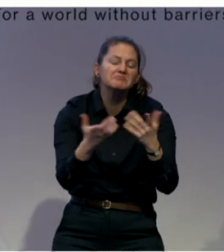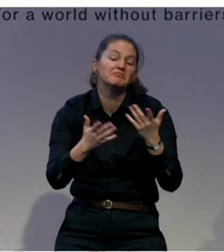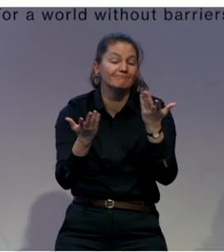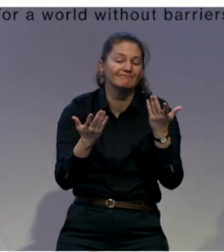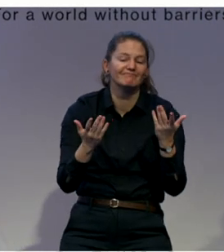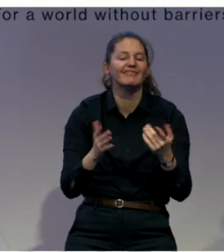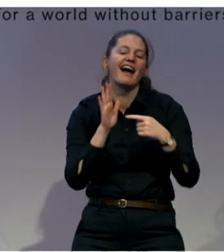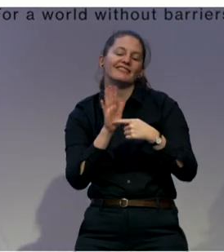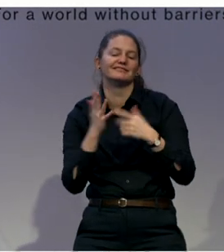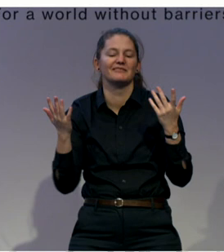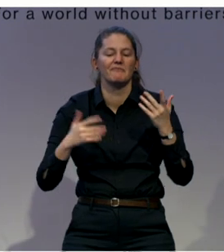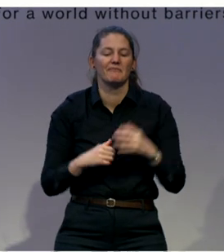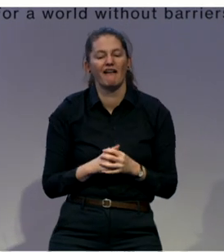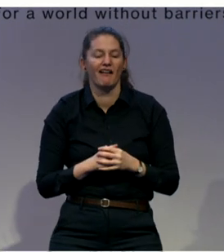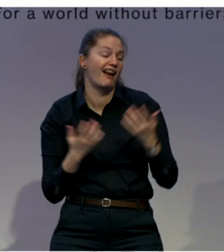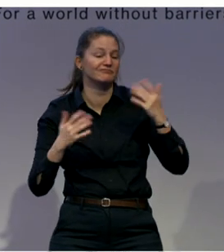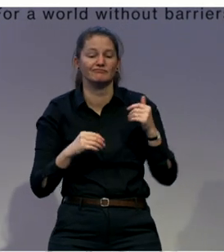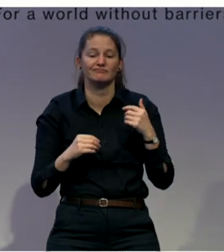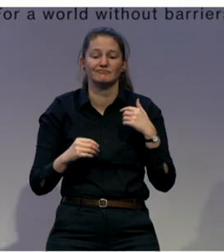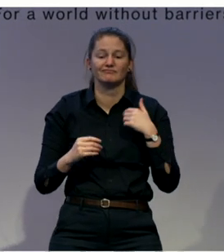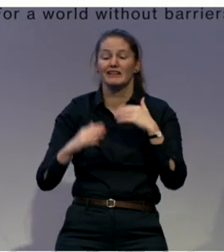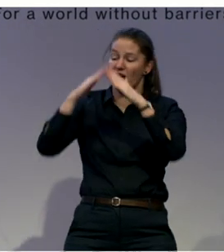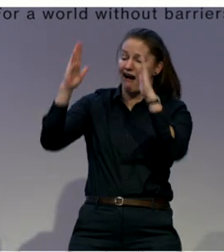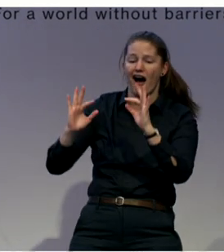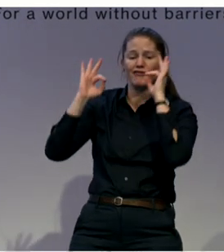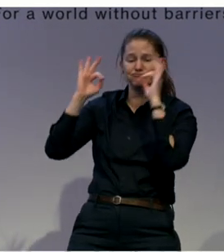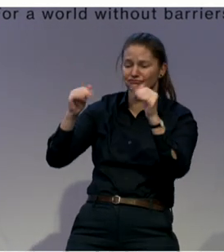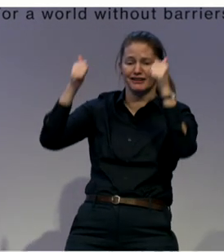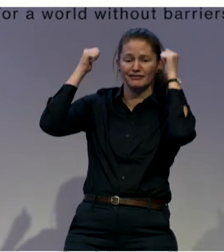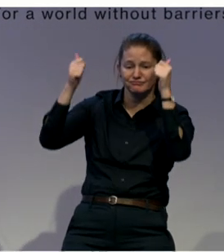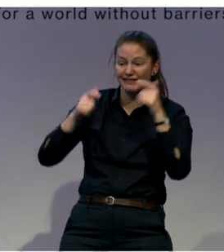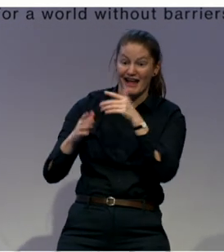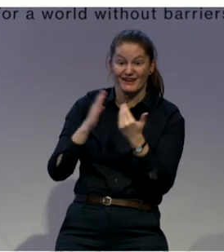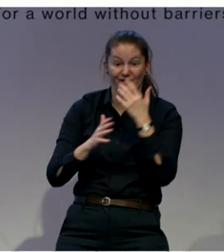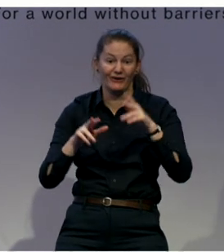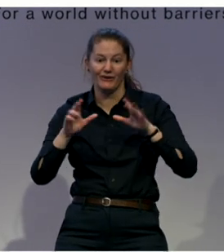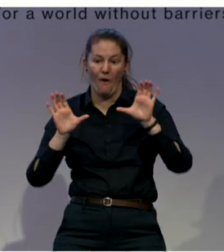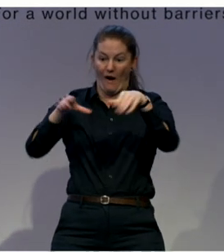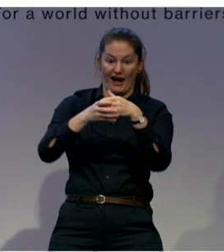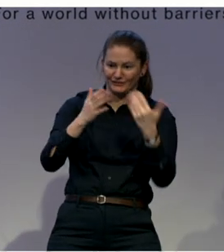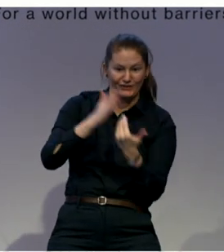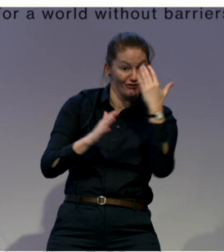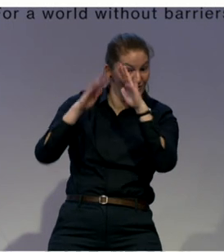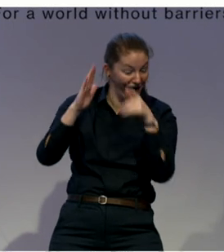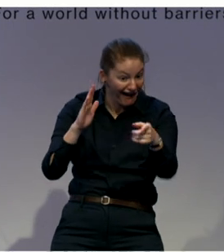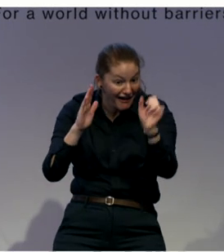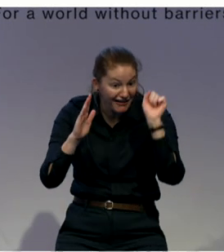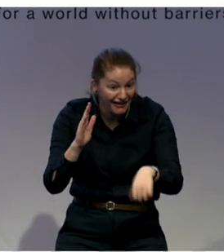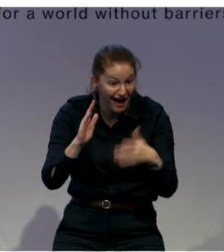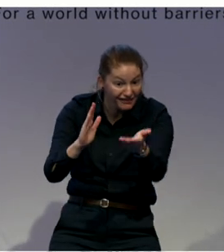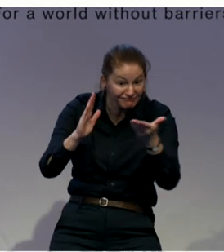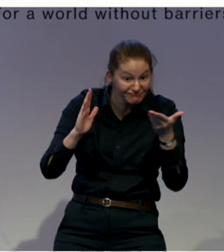we have built this very nice small group home. Would you like to live in it? And maybe the disabled person will be like, well,